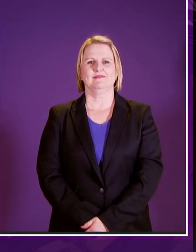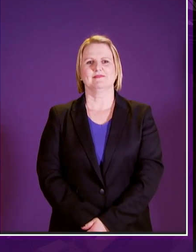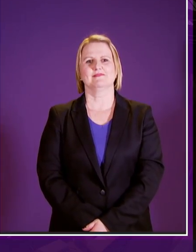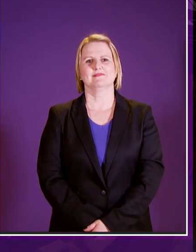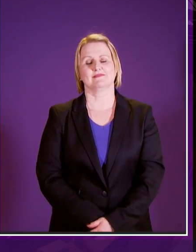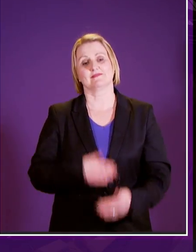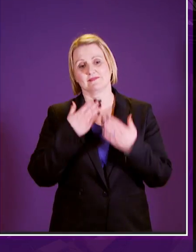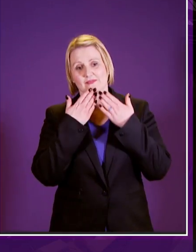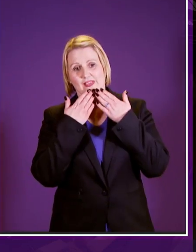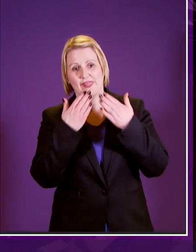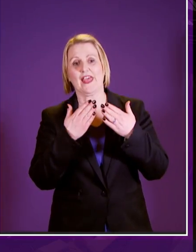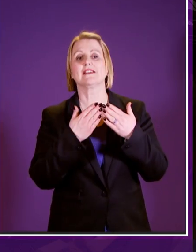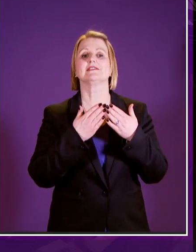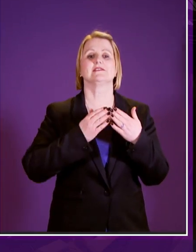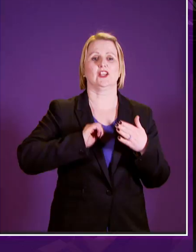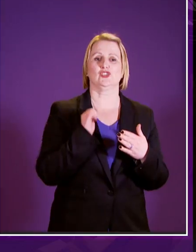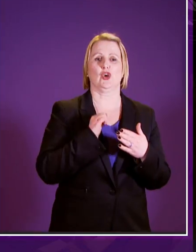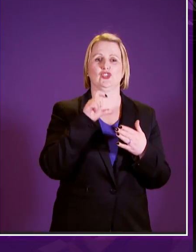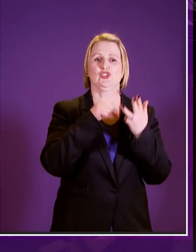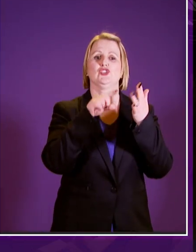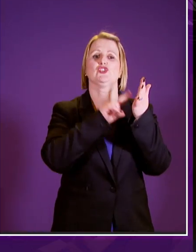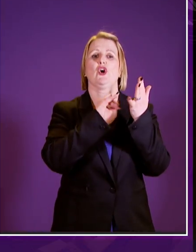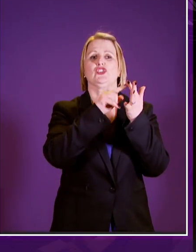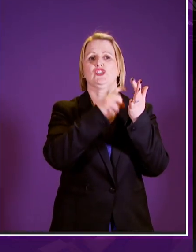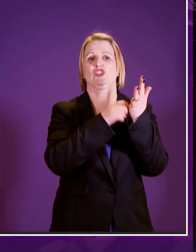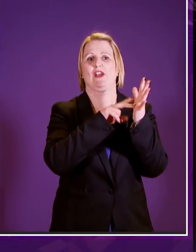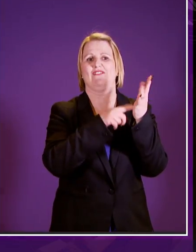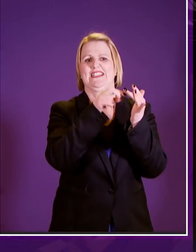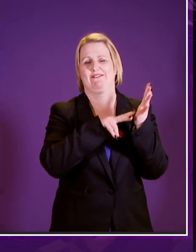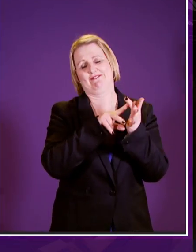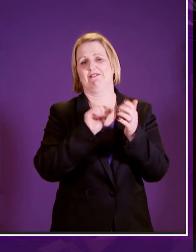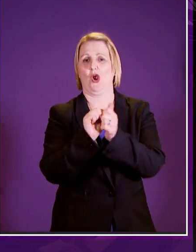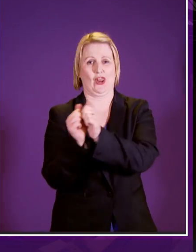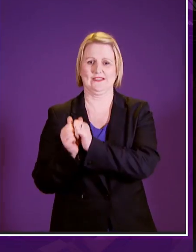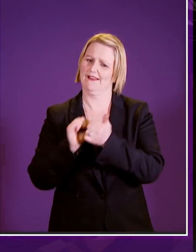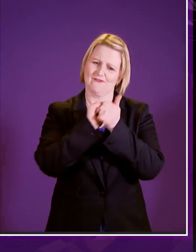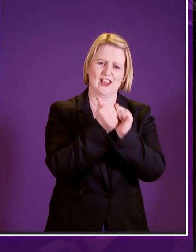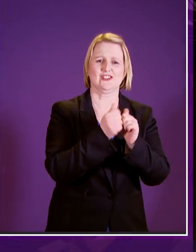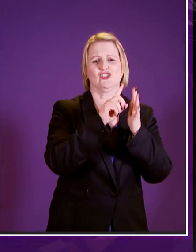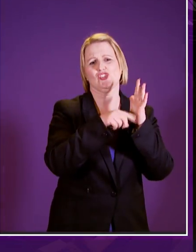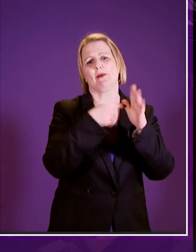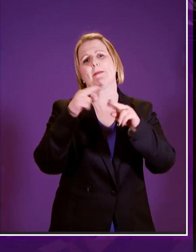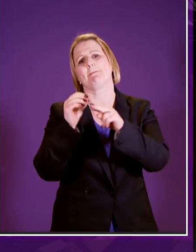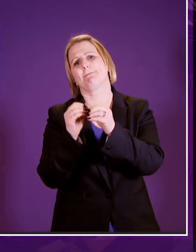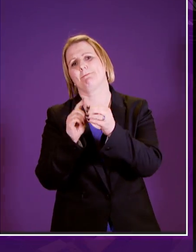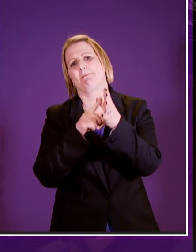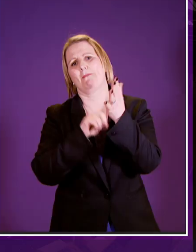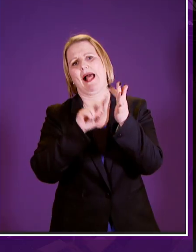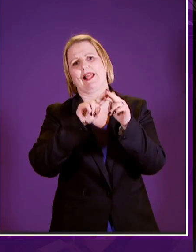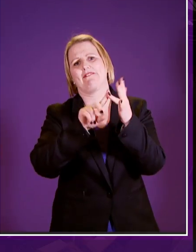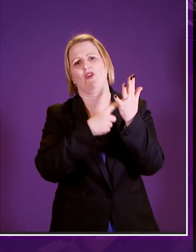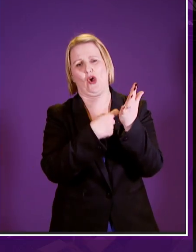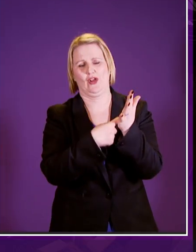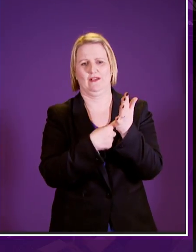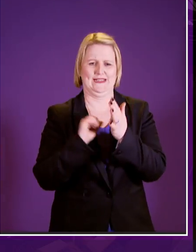i'd like to thank my scottish conservative colleagues in the social security and welfare and social justice team especially my good friend jeremy balfour whose pioneering work